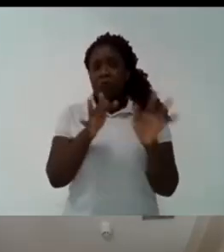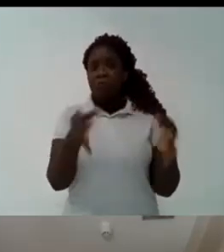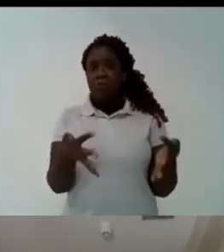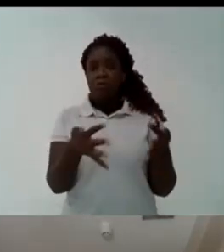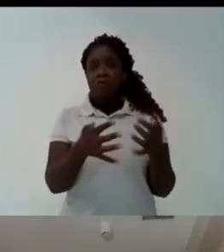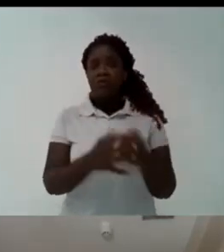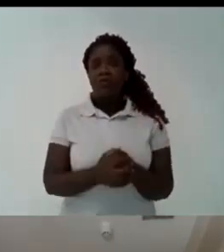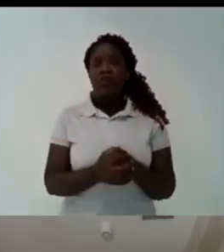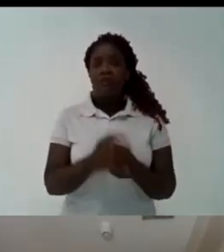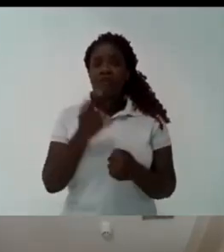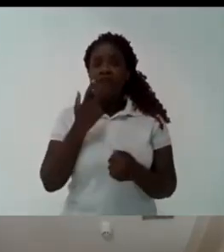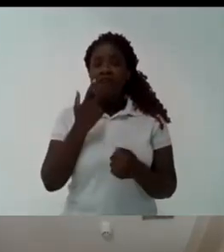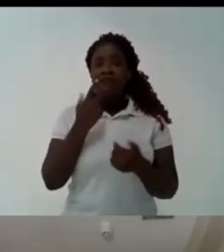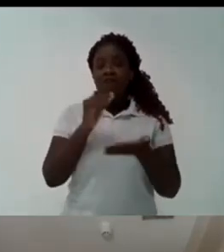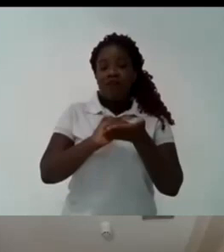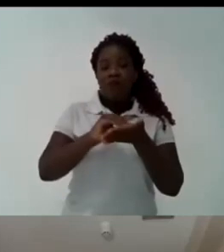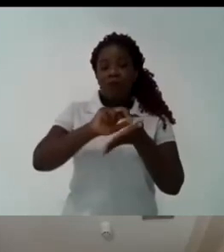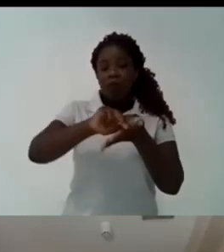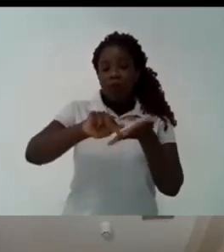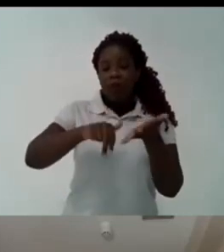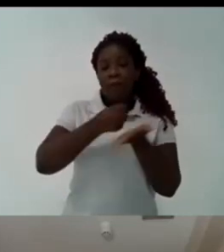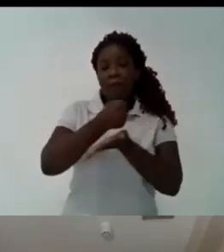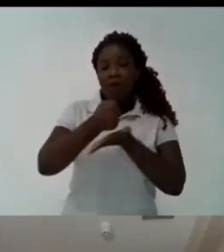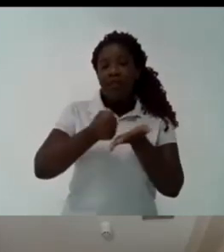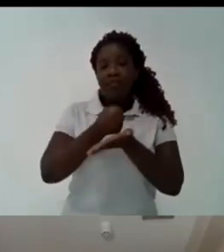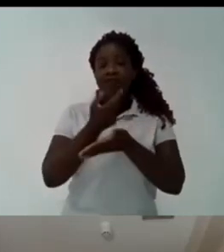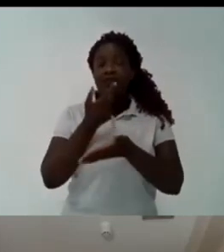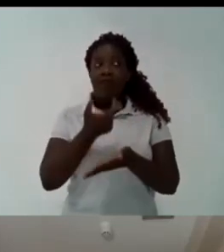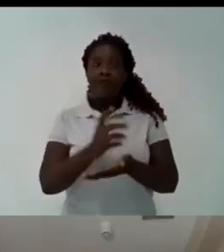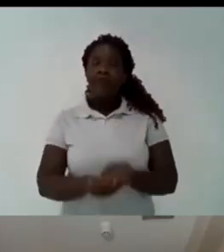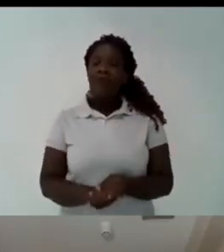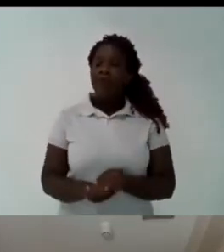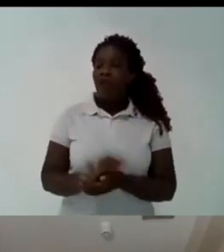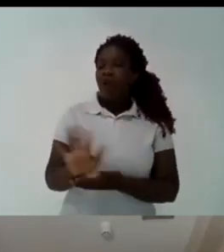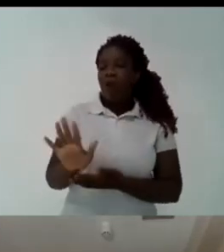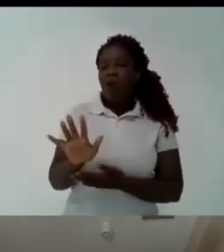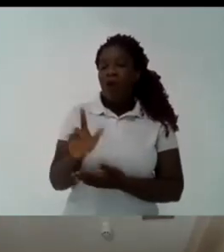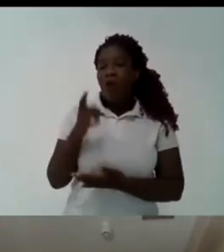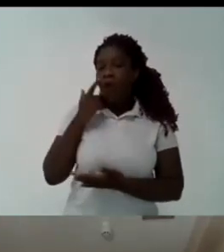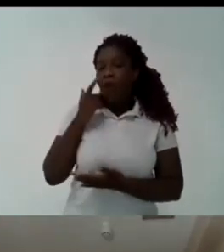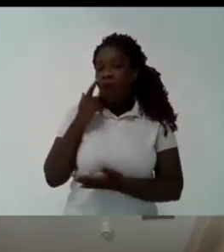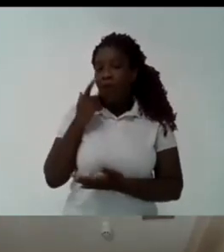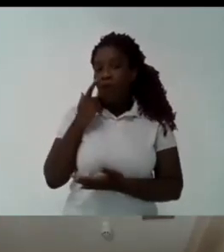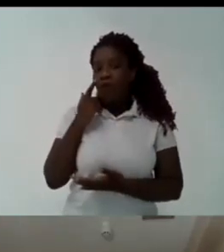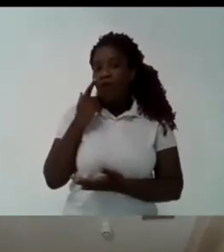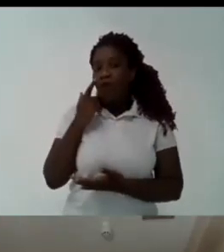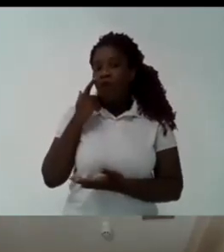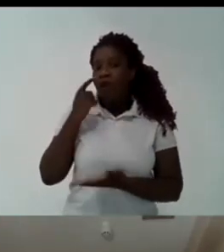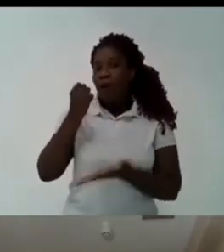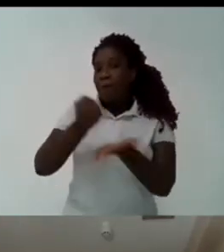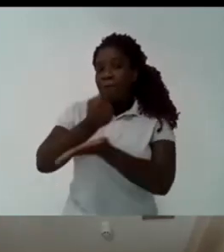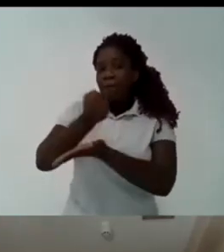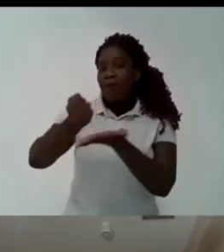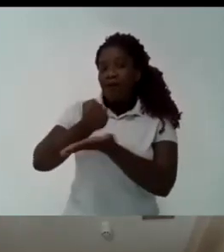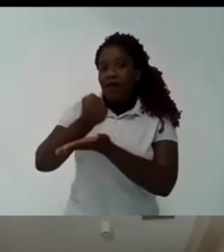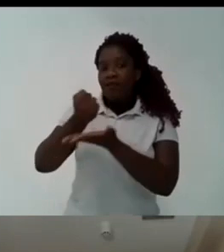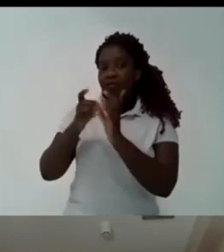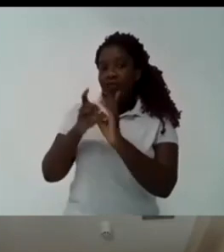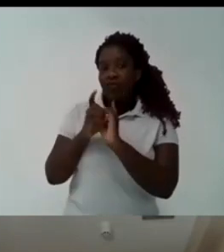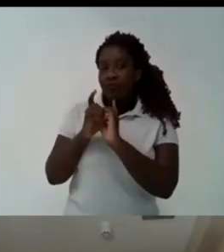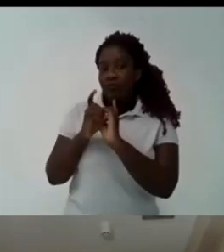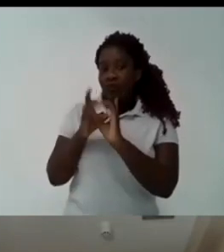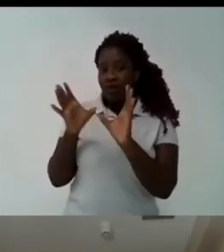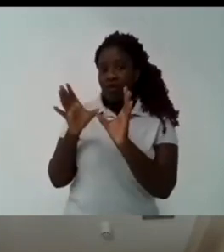this story actually at the moment in brazil we are trying to fight for very basic elements we are